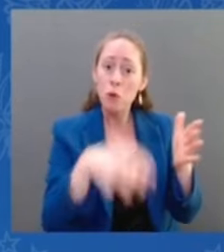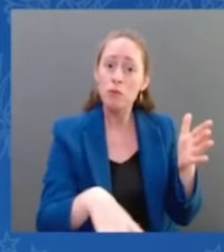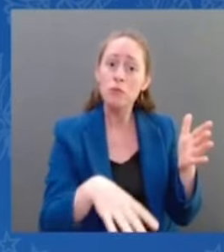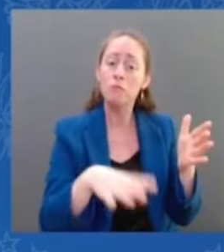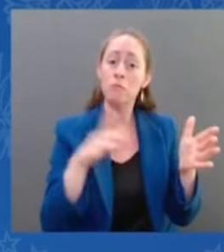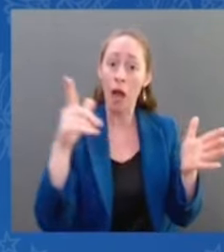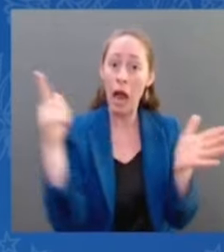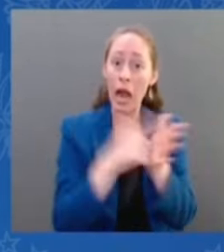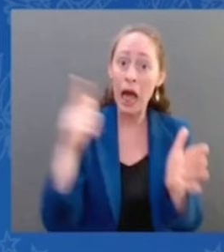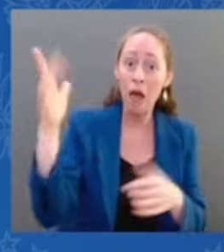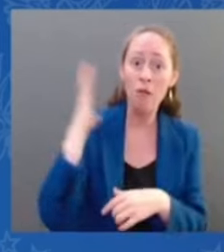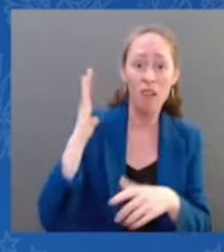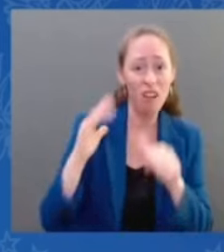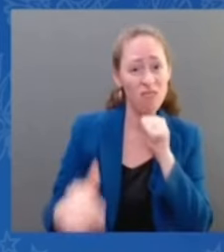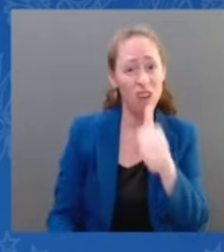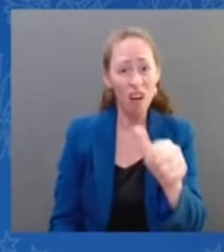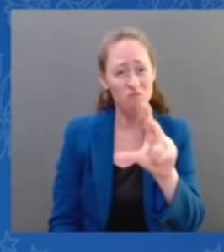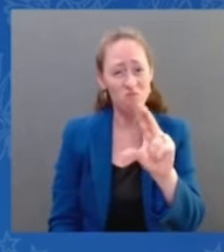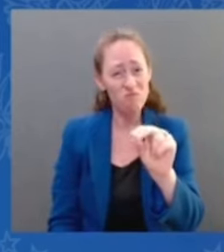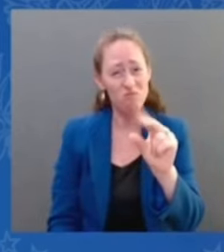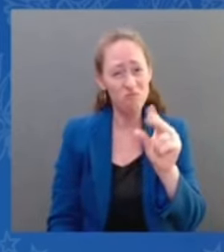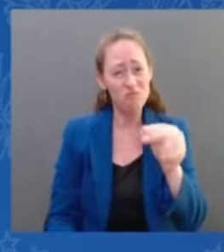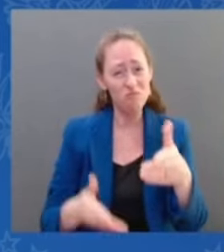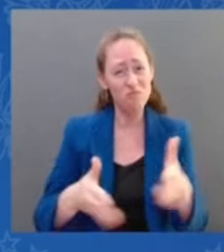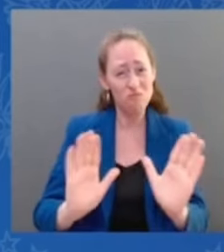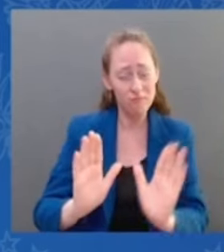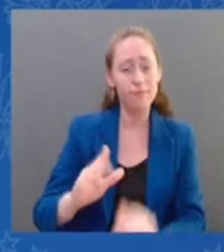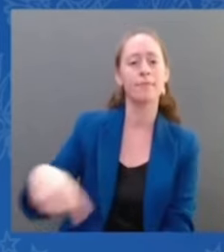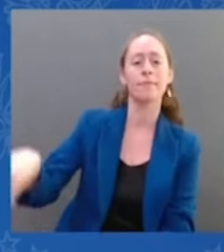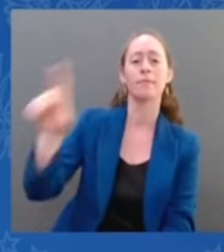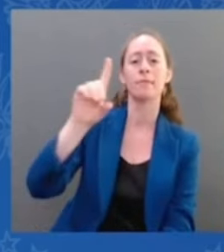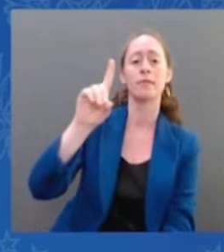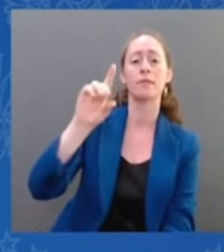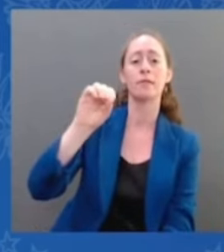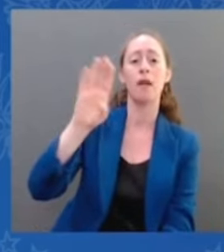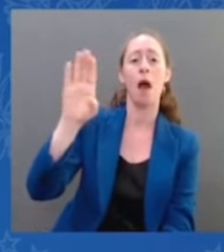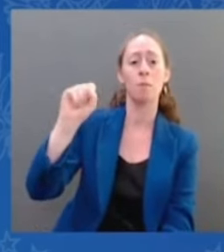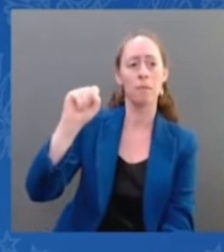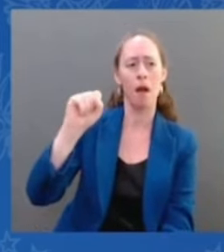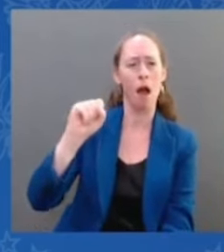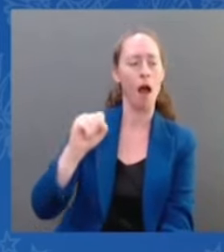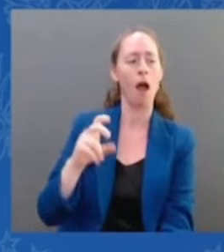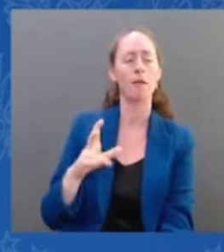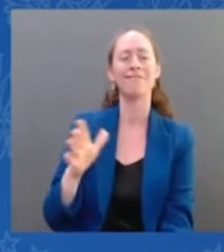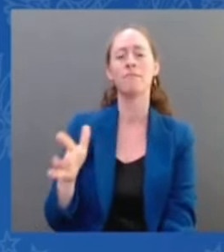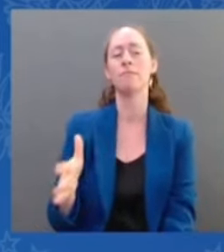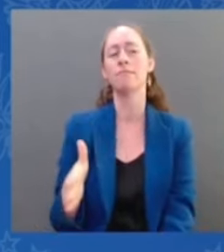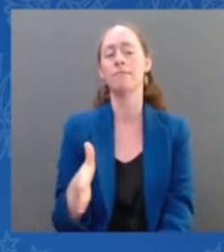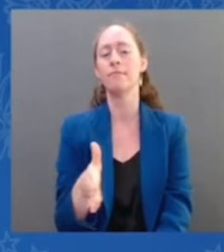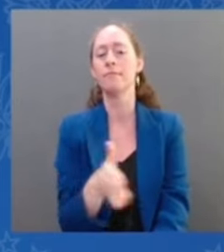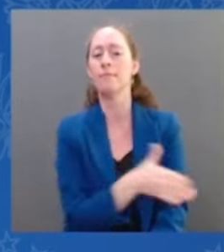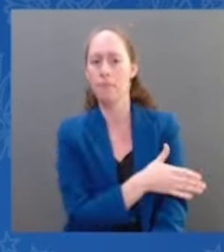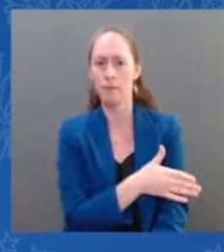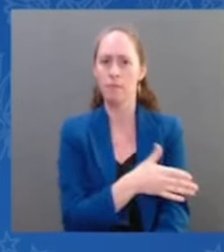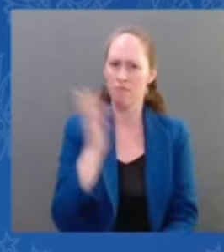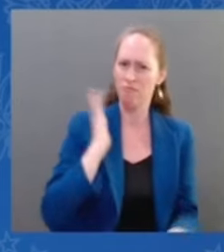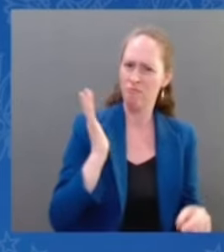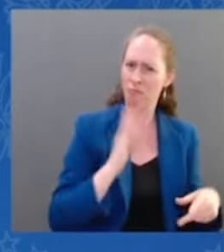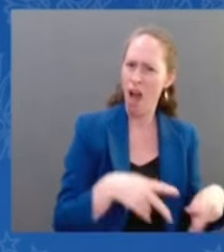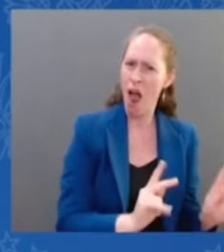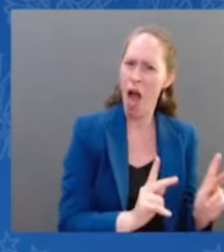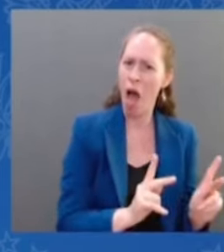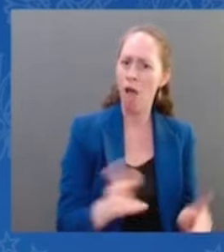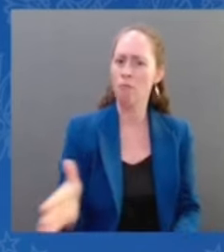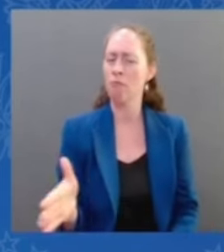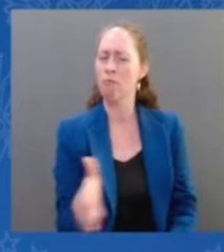many laws are enacted to protect women at the time when they were dying from unsafe abortions. This is